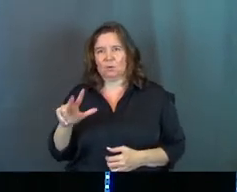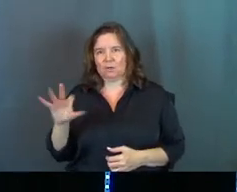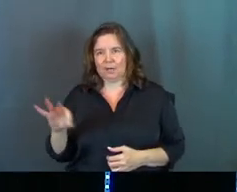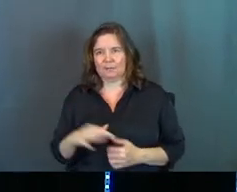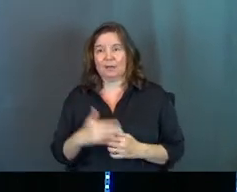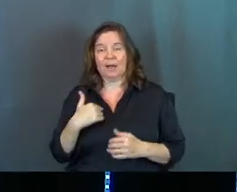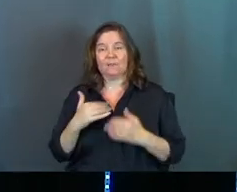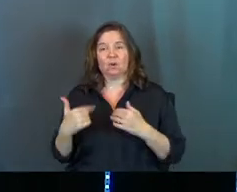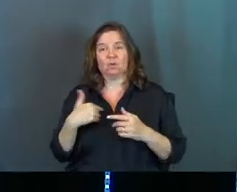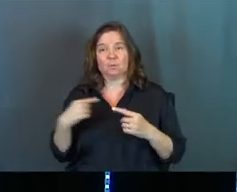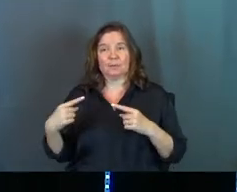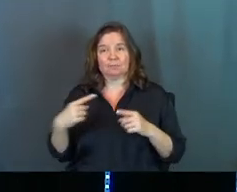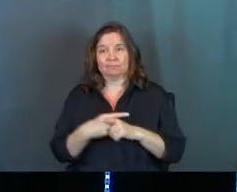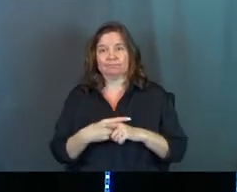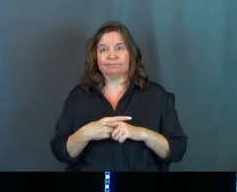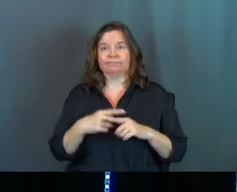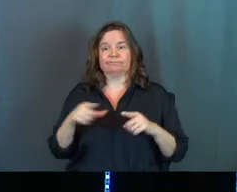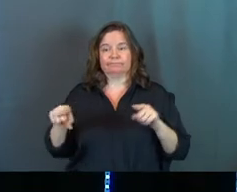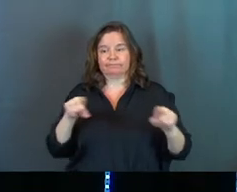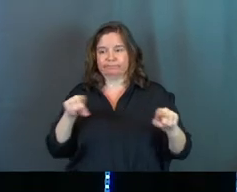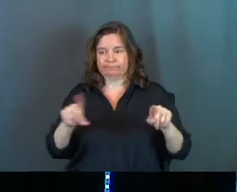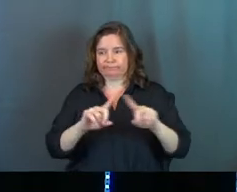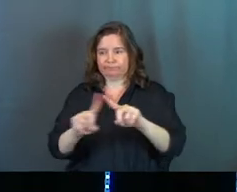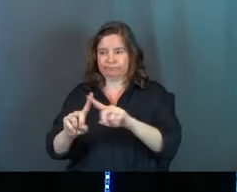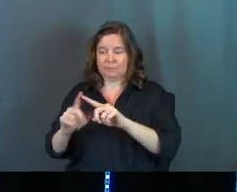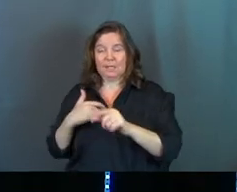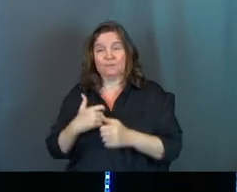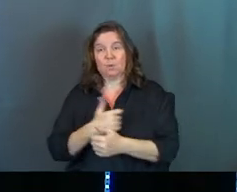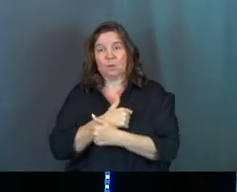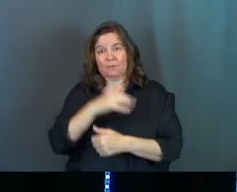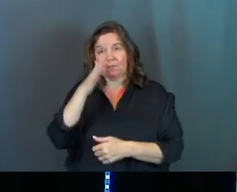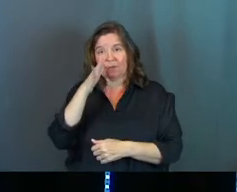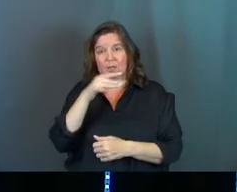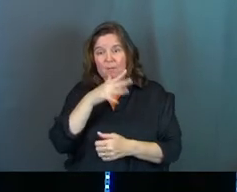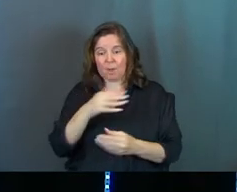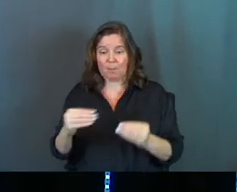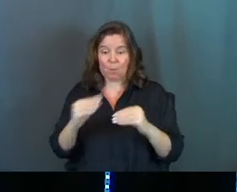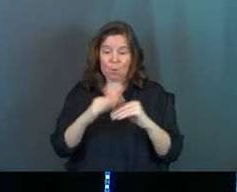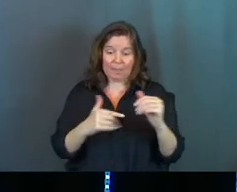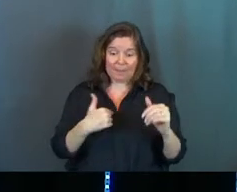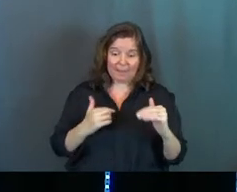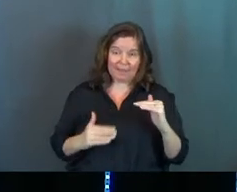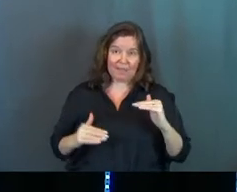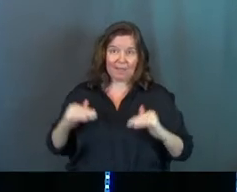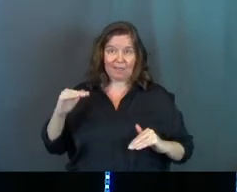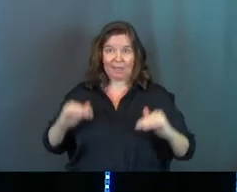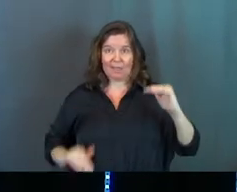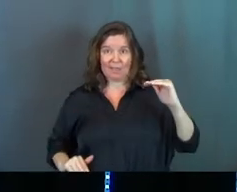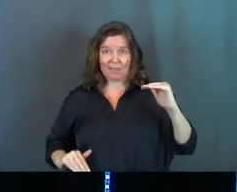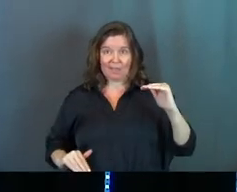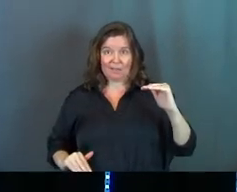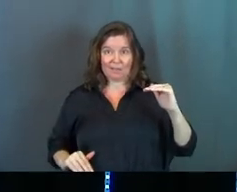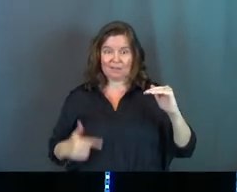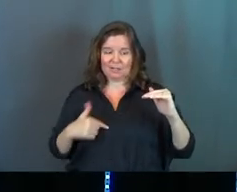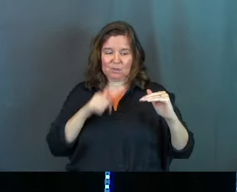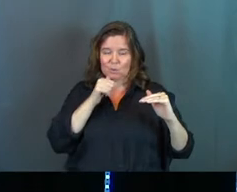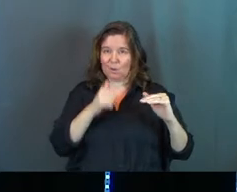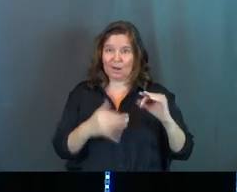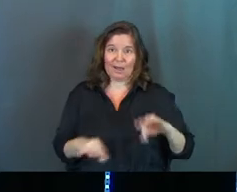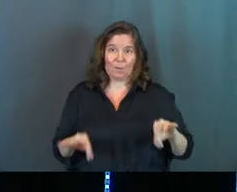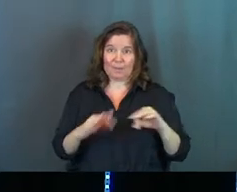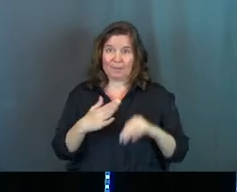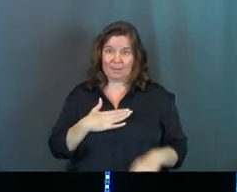mother-in-law. Your enemies will be right in your own household. If you love your father or mother more than you love me, you are not worthy of being mine.